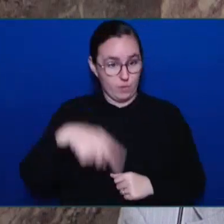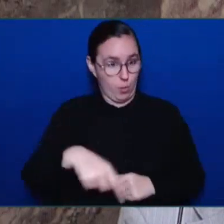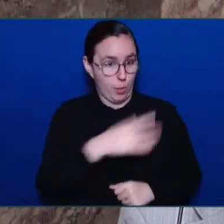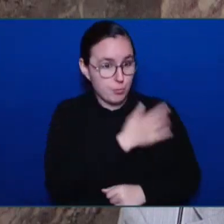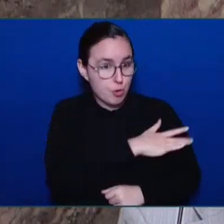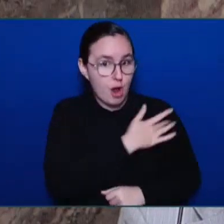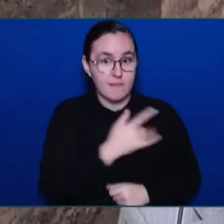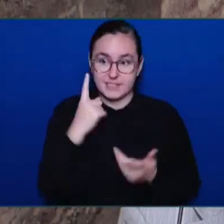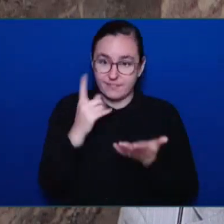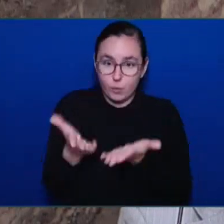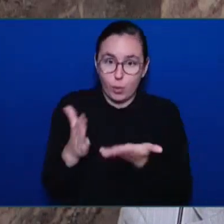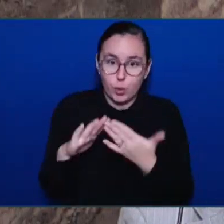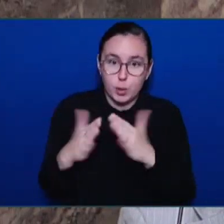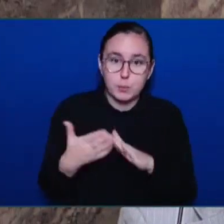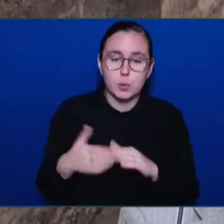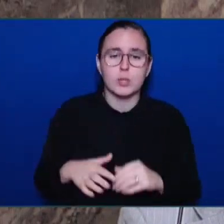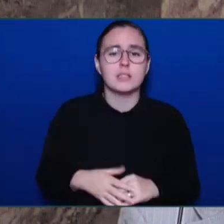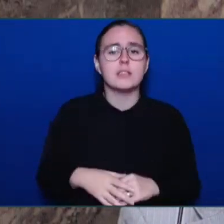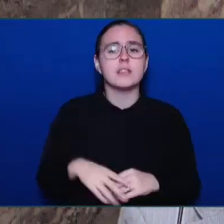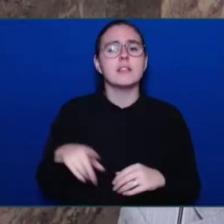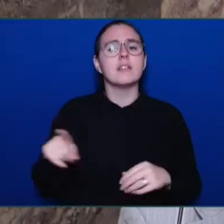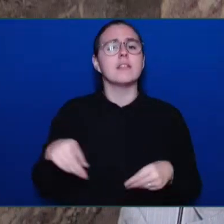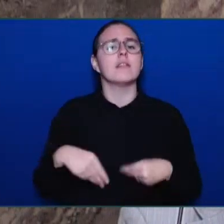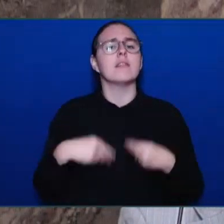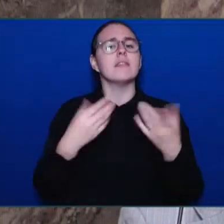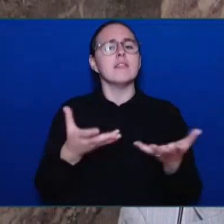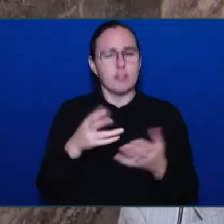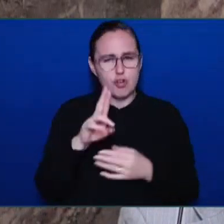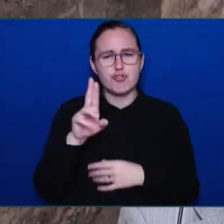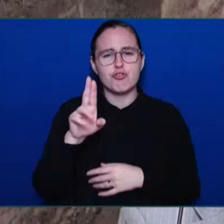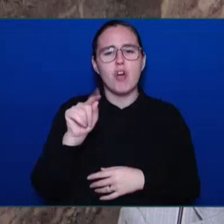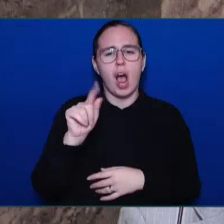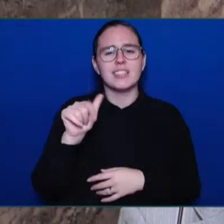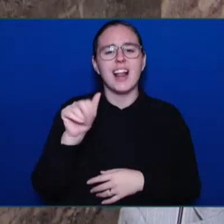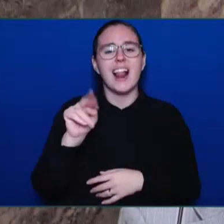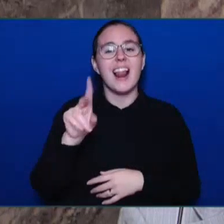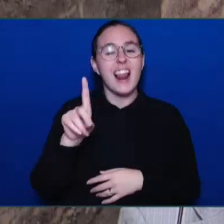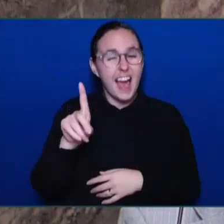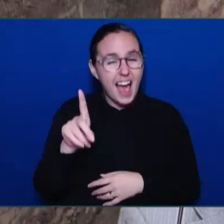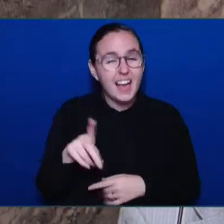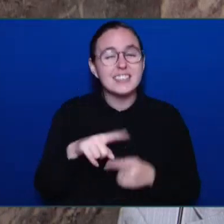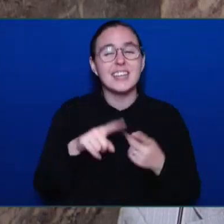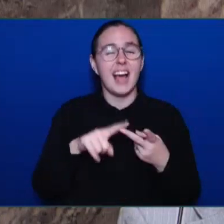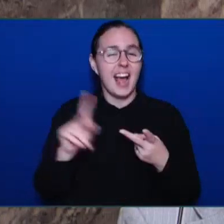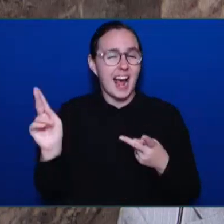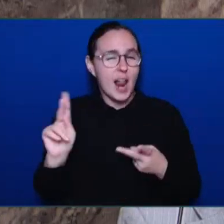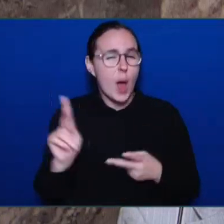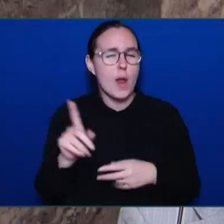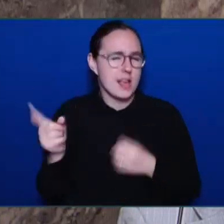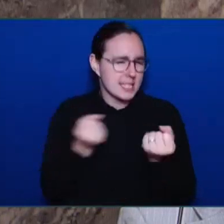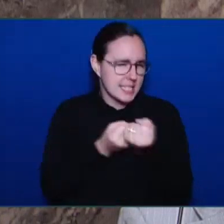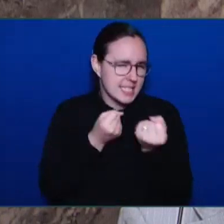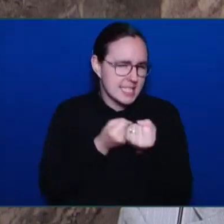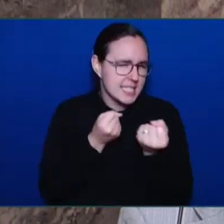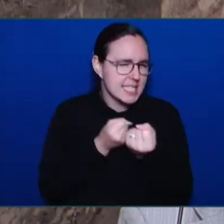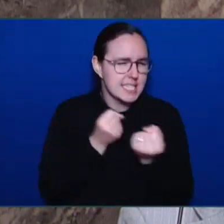BC and everything of our country, but he left us a legacy, a legacy of fiery,